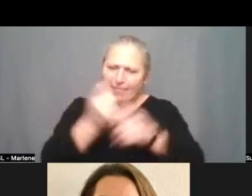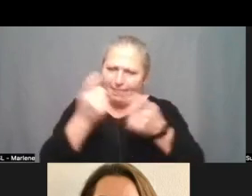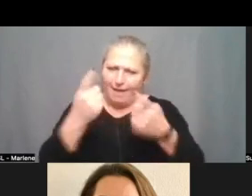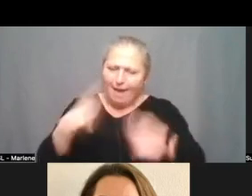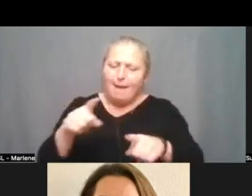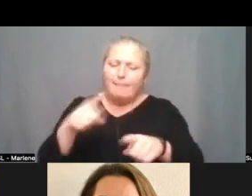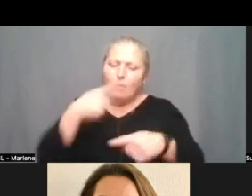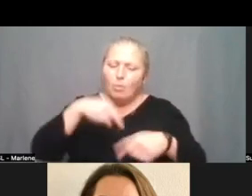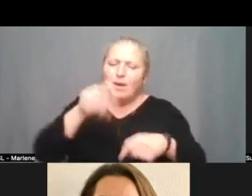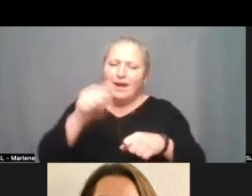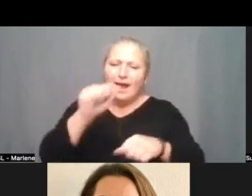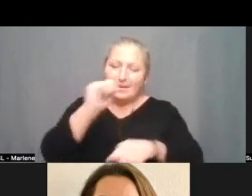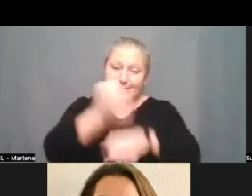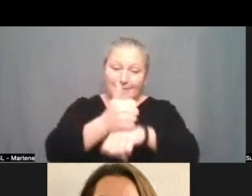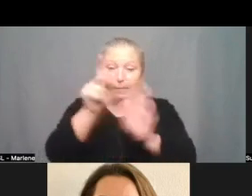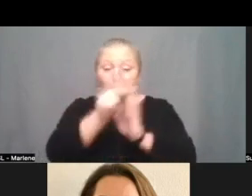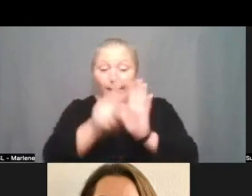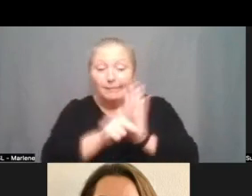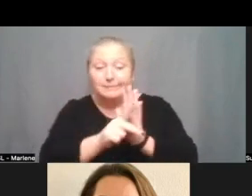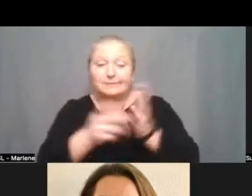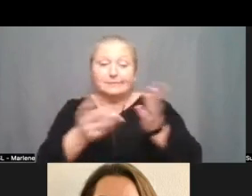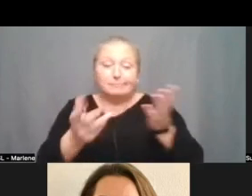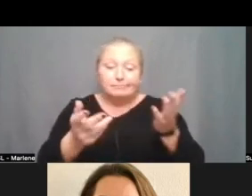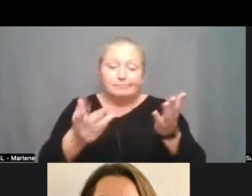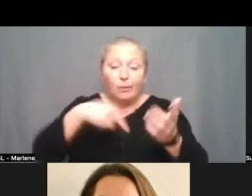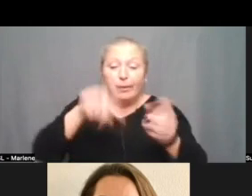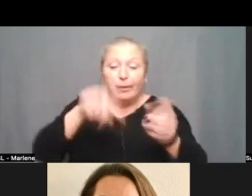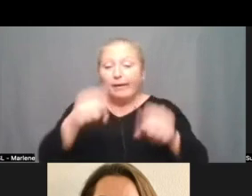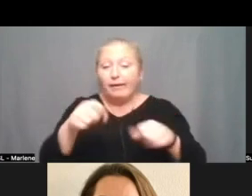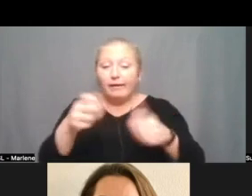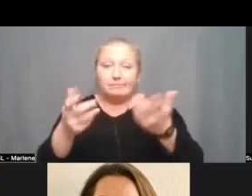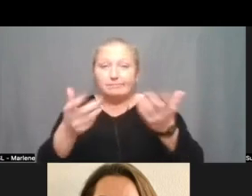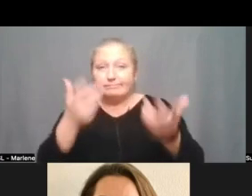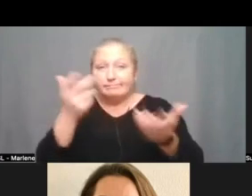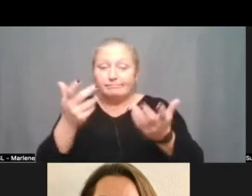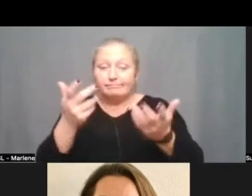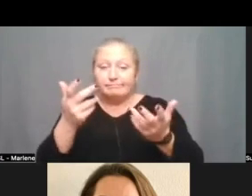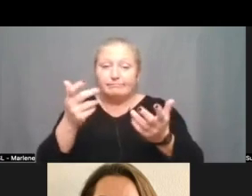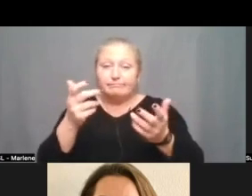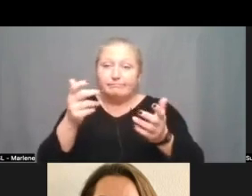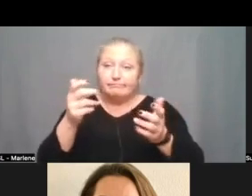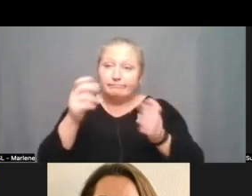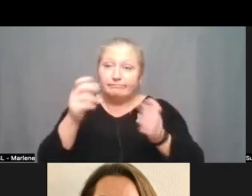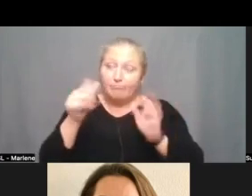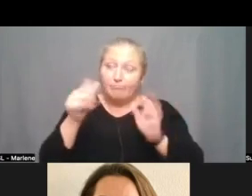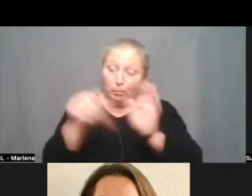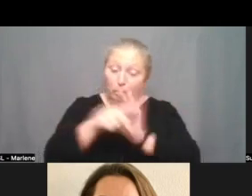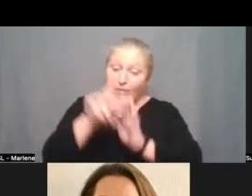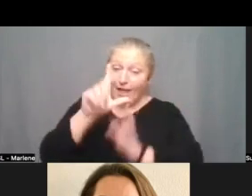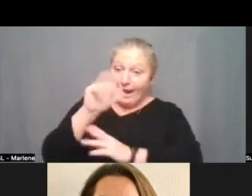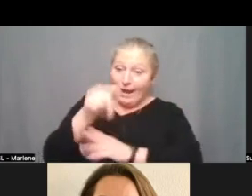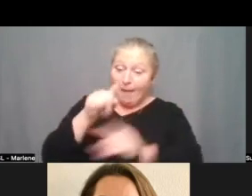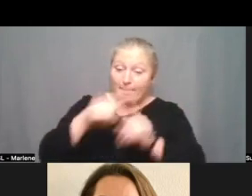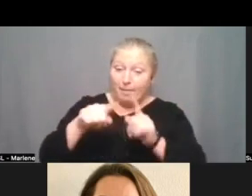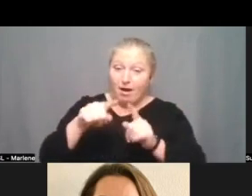can set the policy and you know we can you know okay the lcap but unless we've got the boots on the ground actually doing